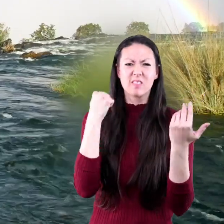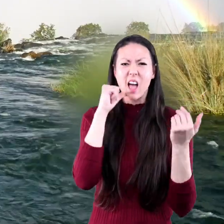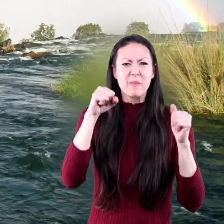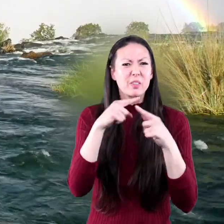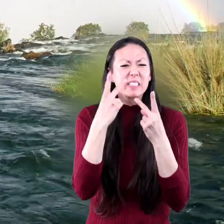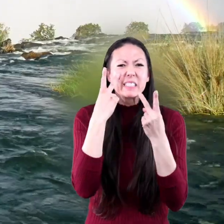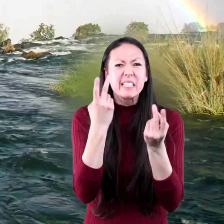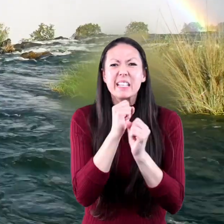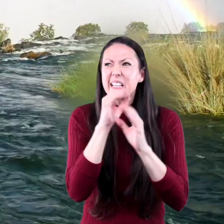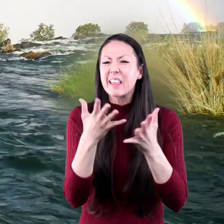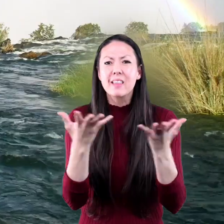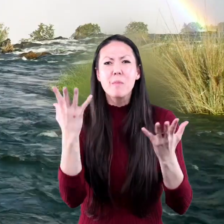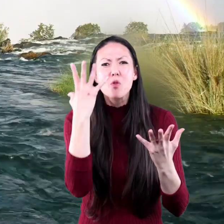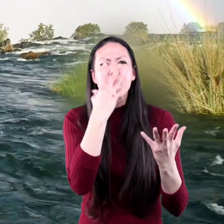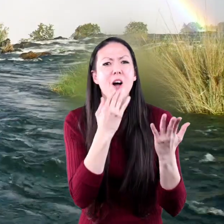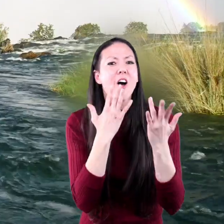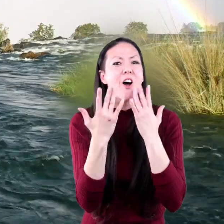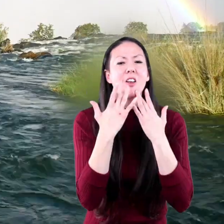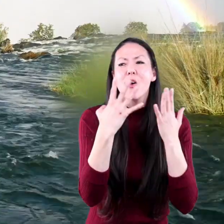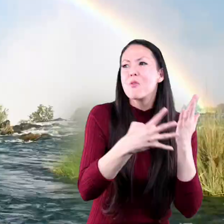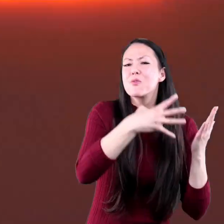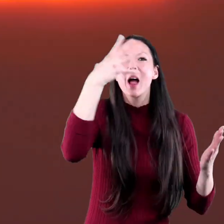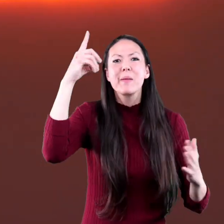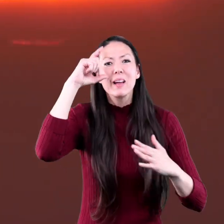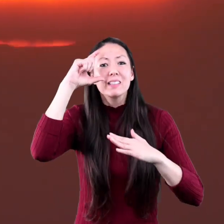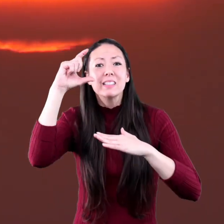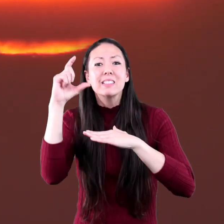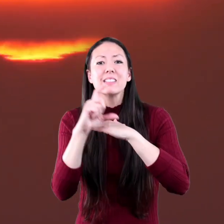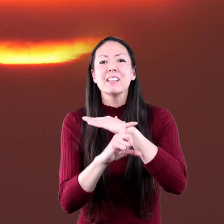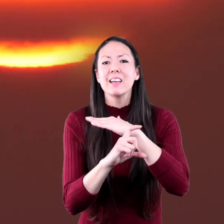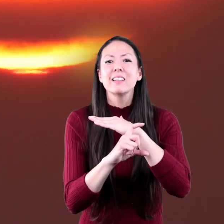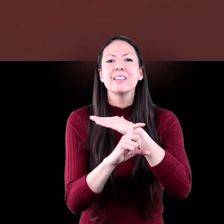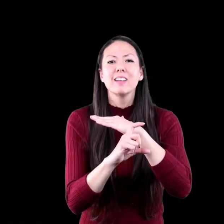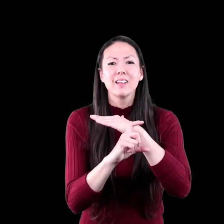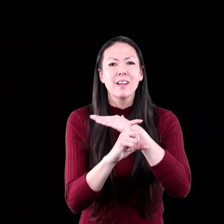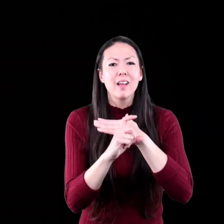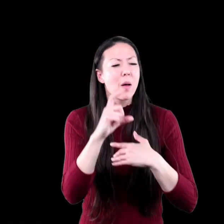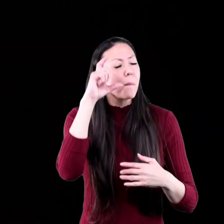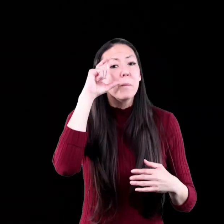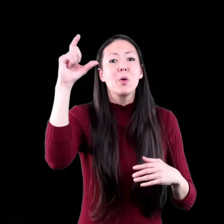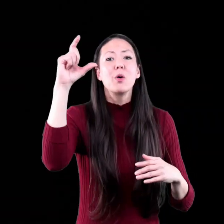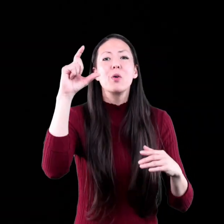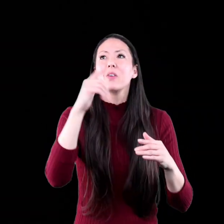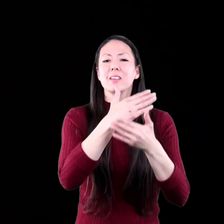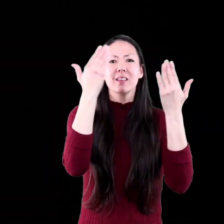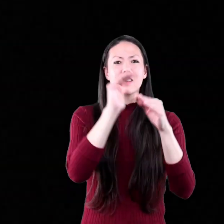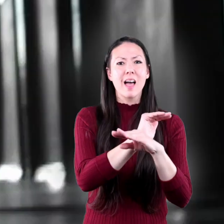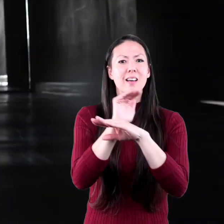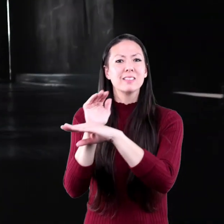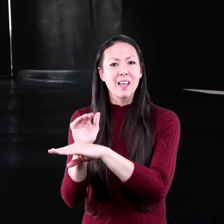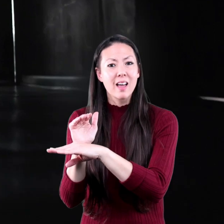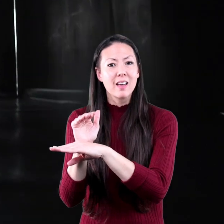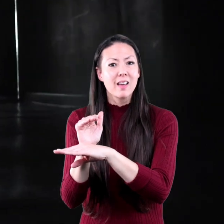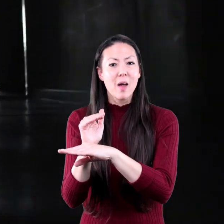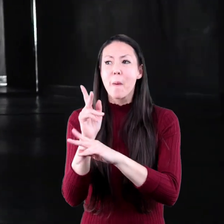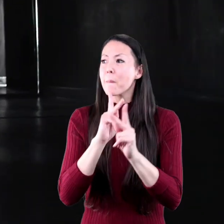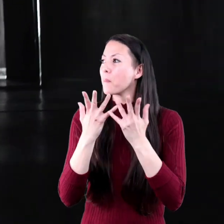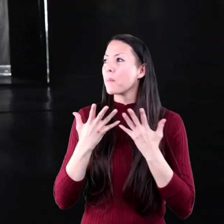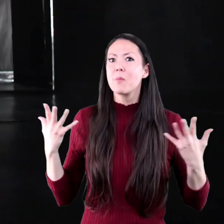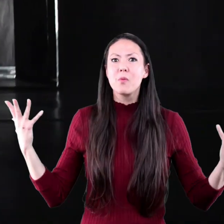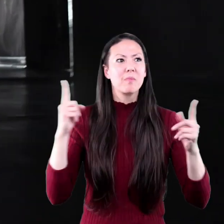you would not be able to see the beautiful colors of a rainbow. A sunset. The moon in the night sky. Or even